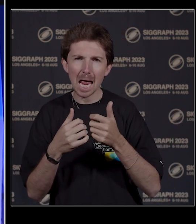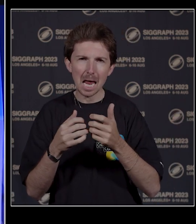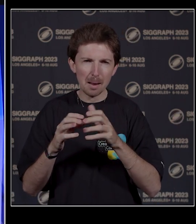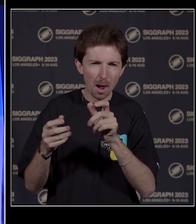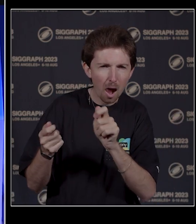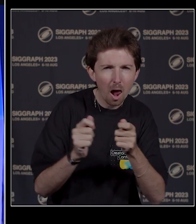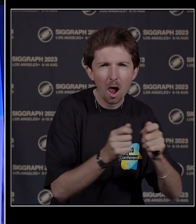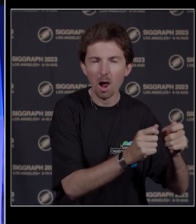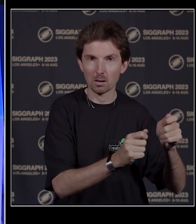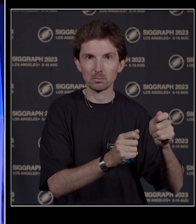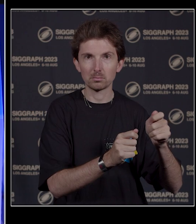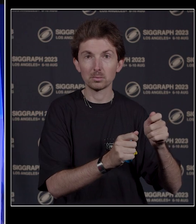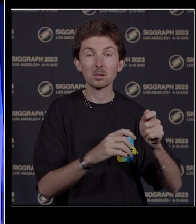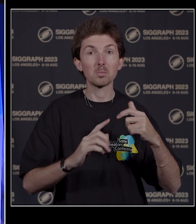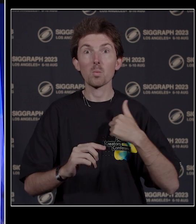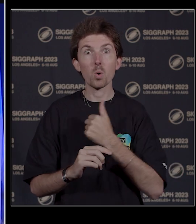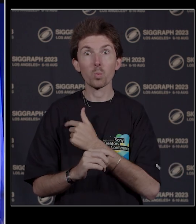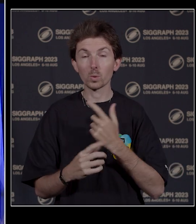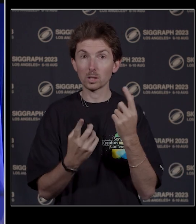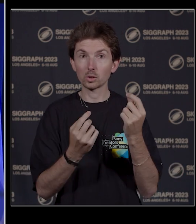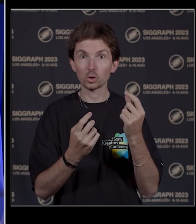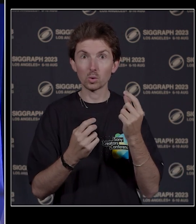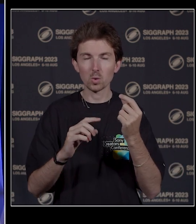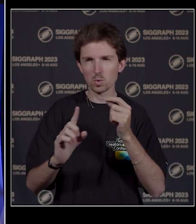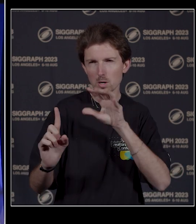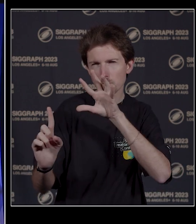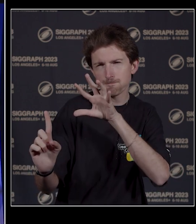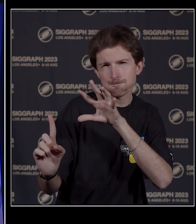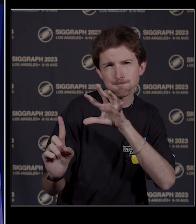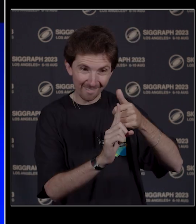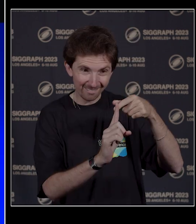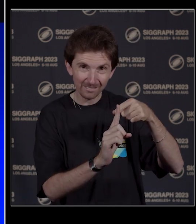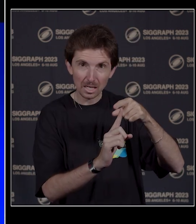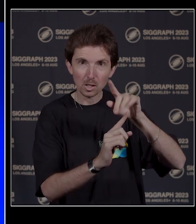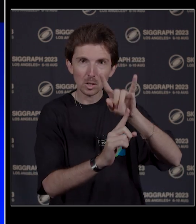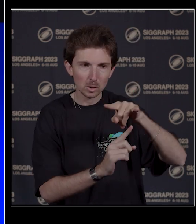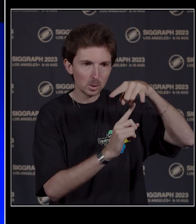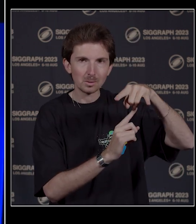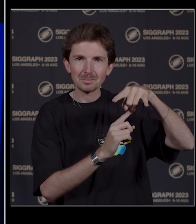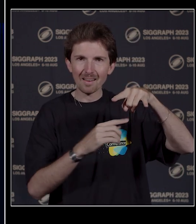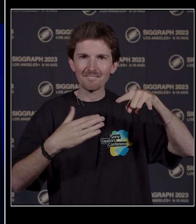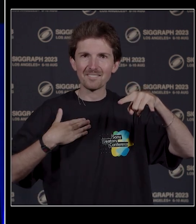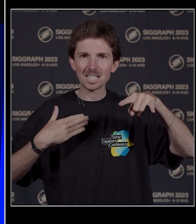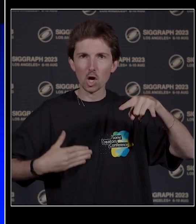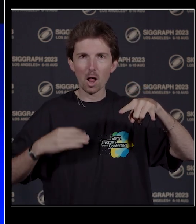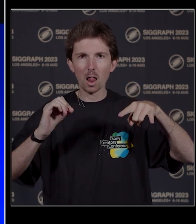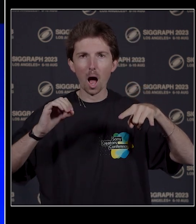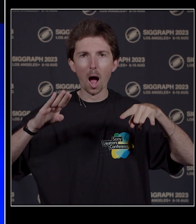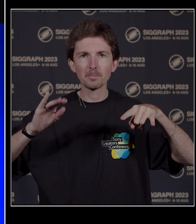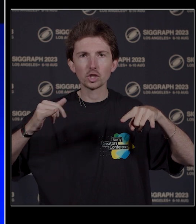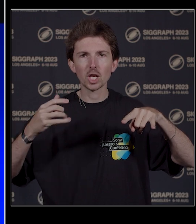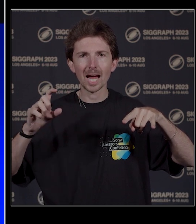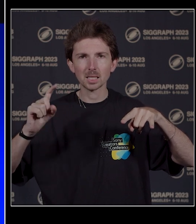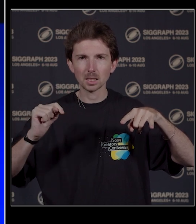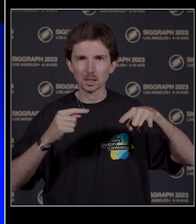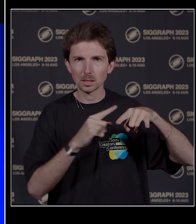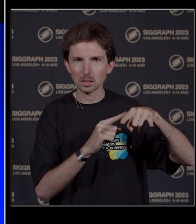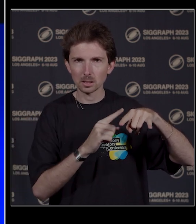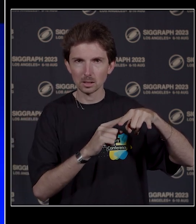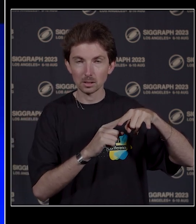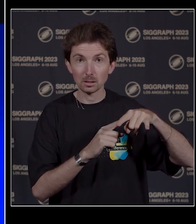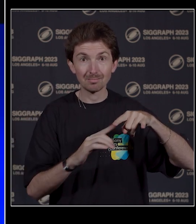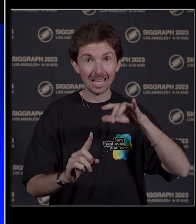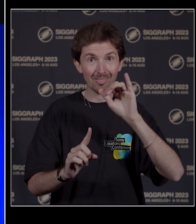director Cory Barlog's vision was to shoot the entire game in one shot. The single shot narrative delivery in God of War 2018